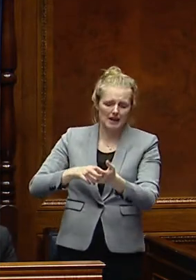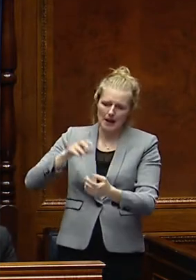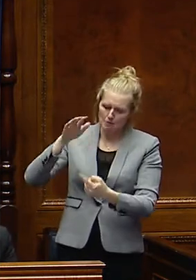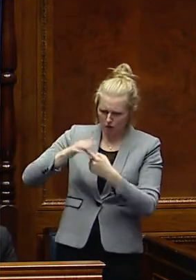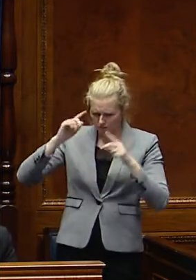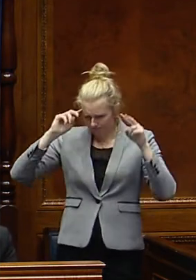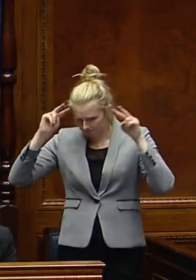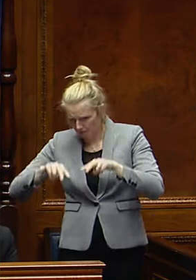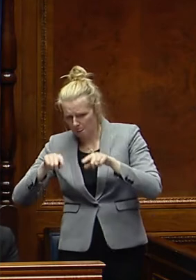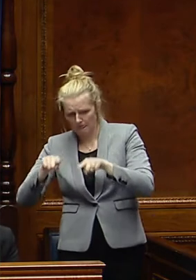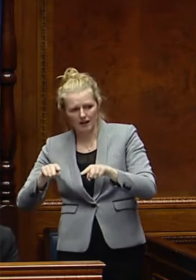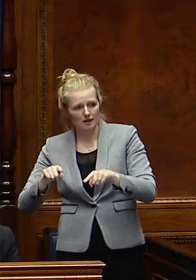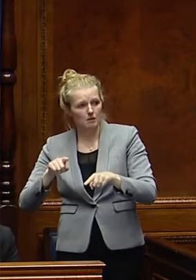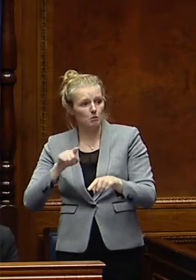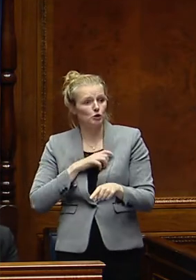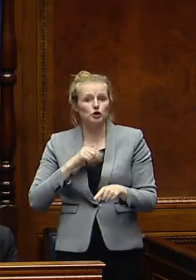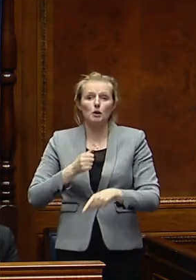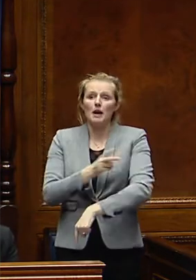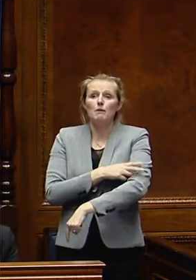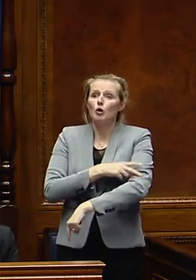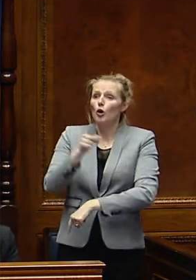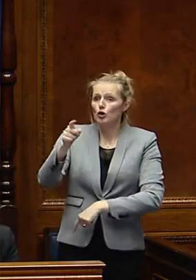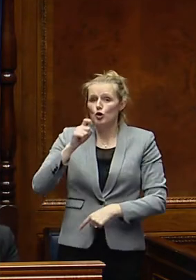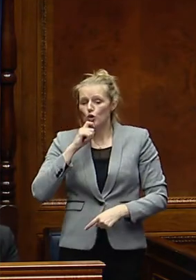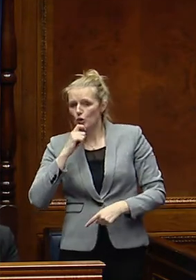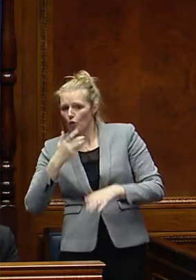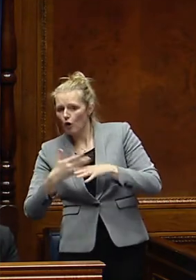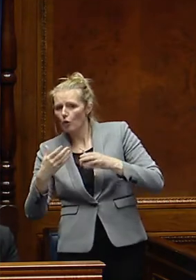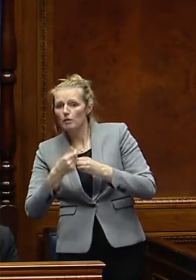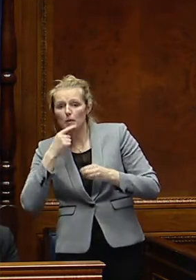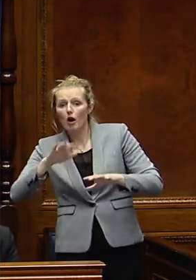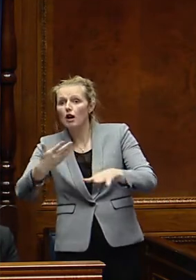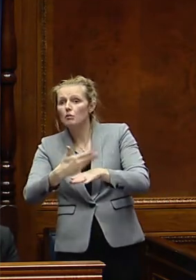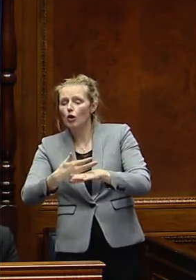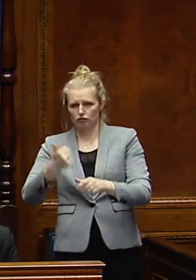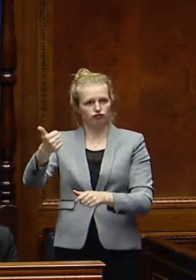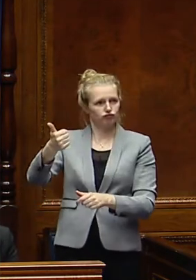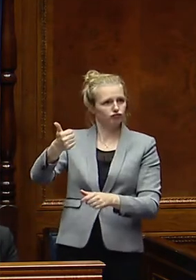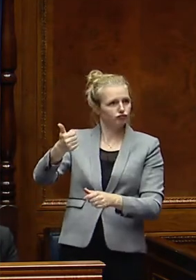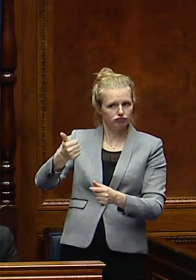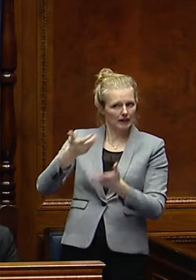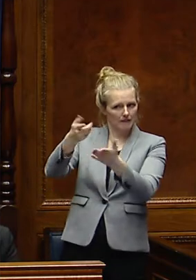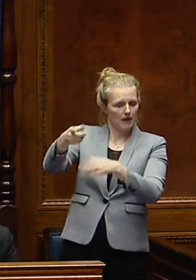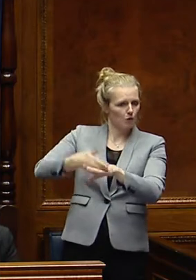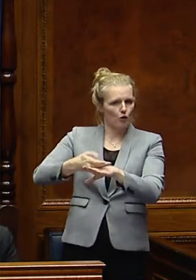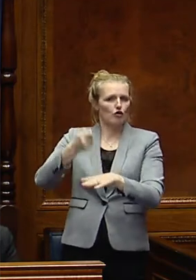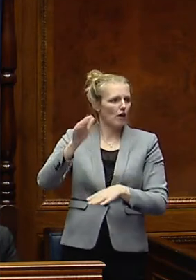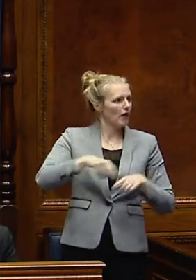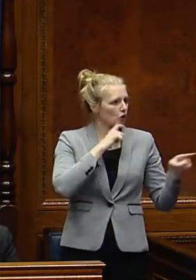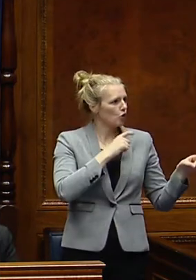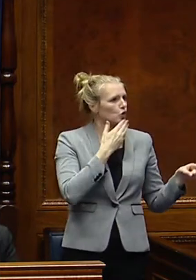where we do mark up those employers who are living wage employers to try and create a more just economic model and system.